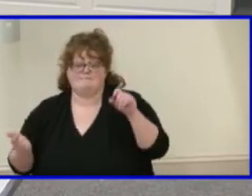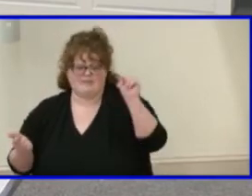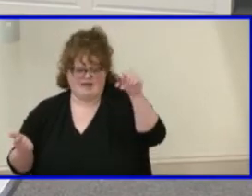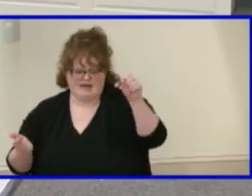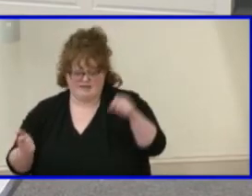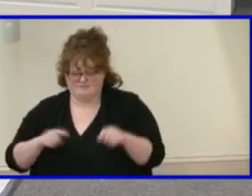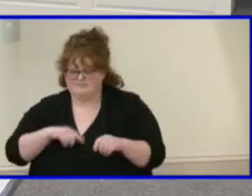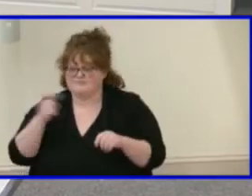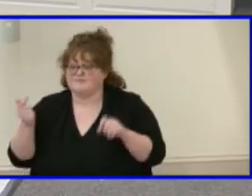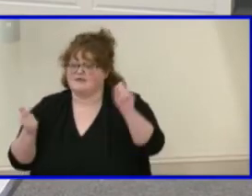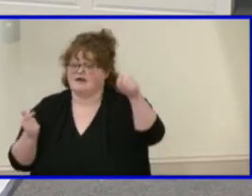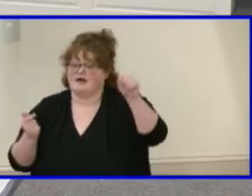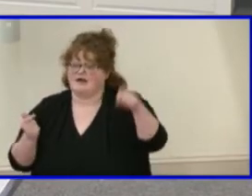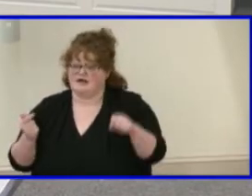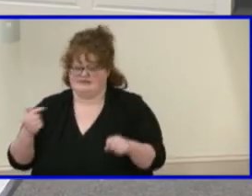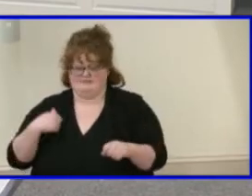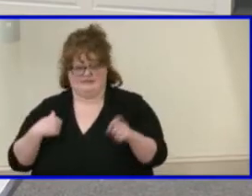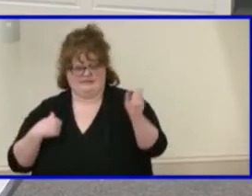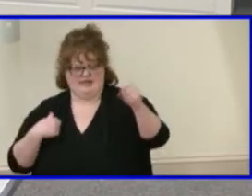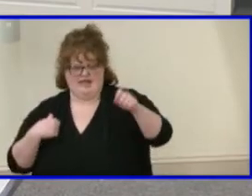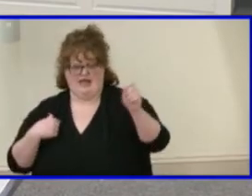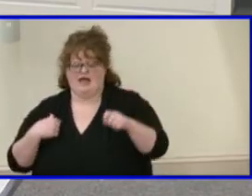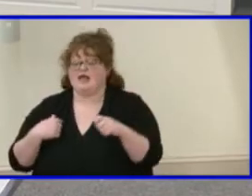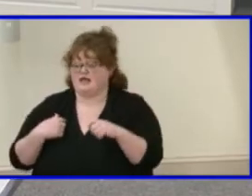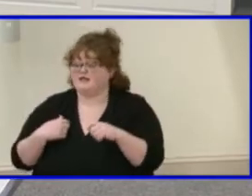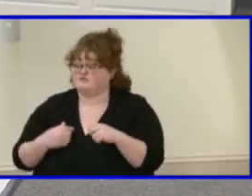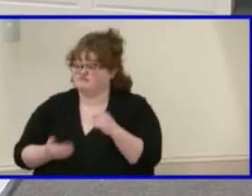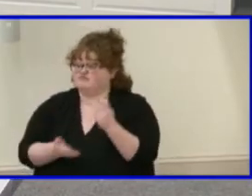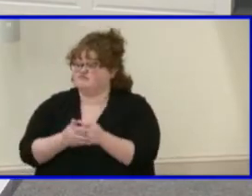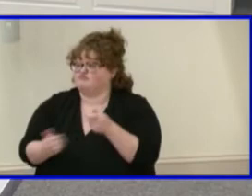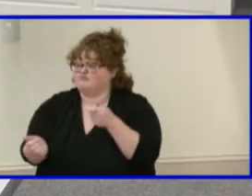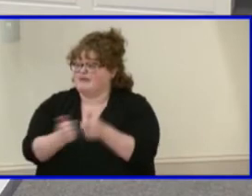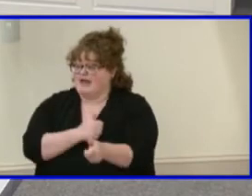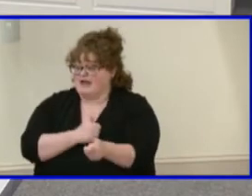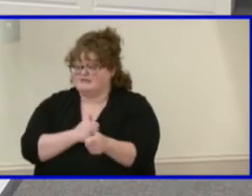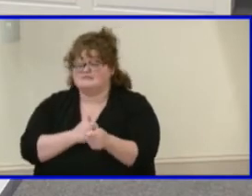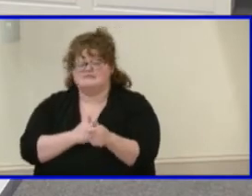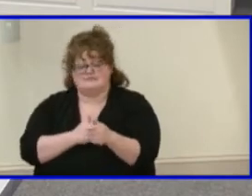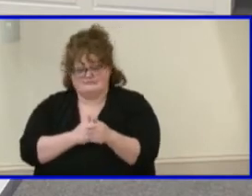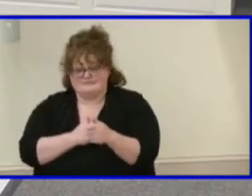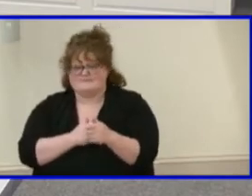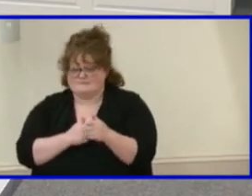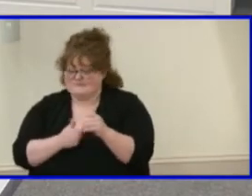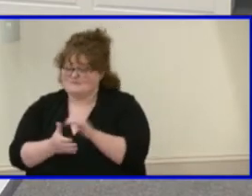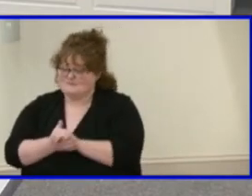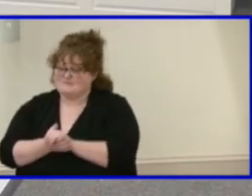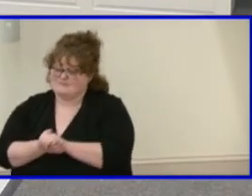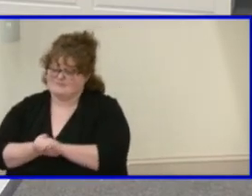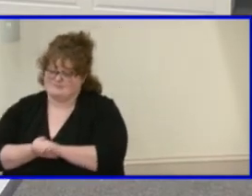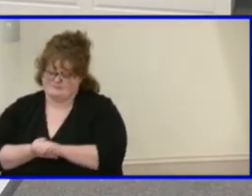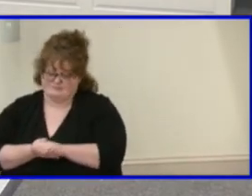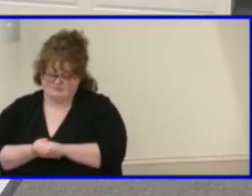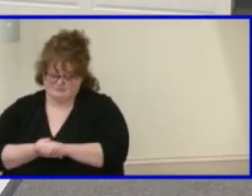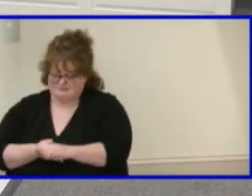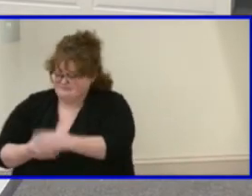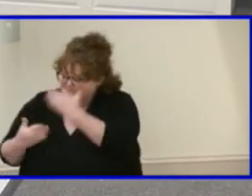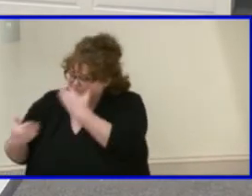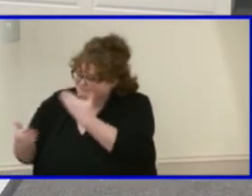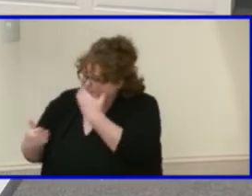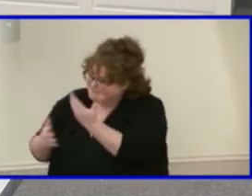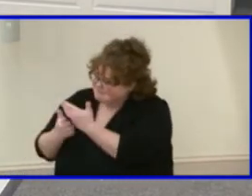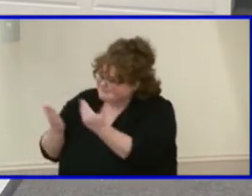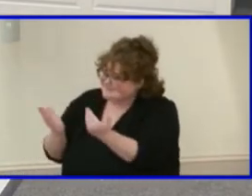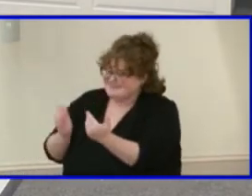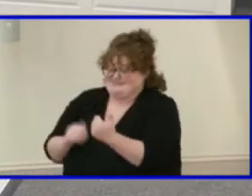Aye. Ms. Shea? Aye. And I vote aye. Madam Superintendent. The ayes have it. The planning guide has been approved. Many thanks. And again, my